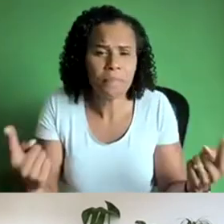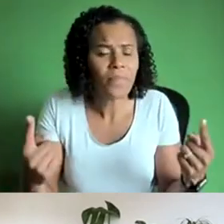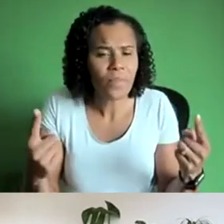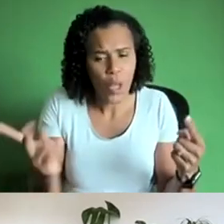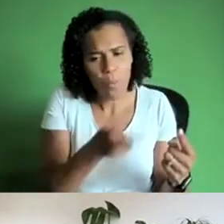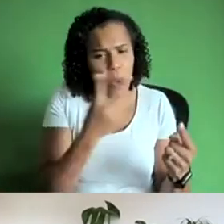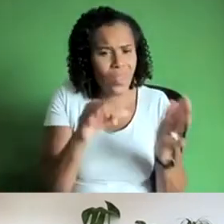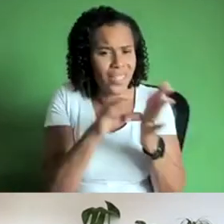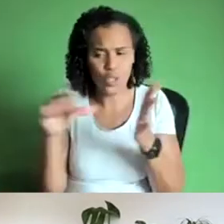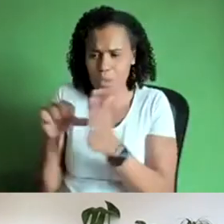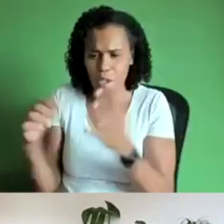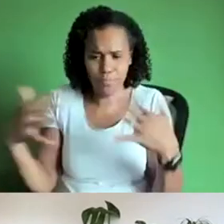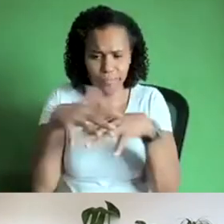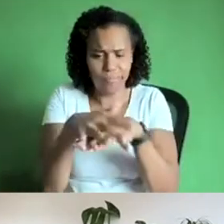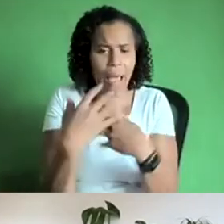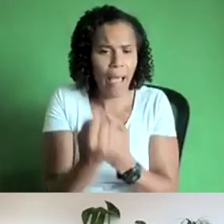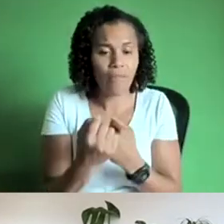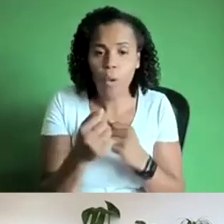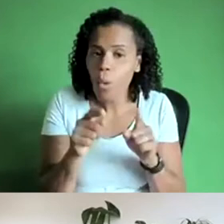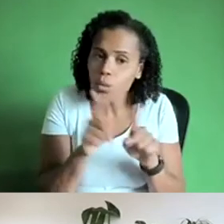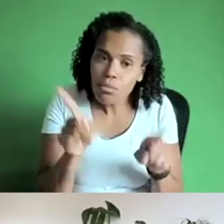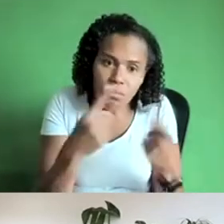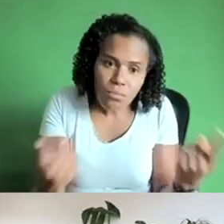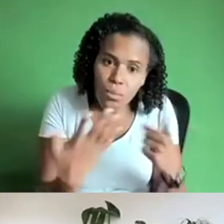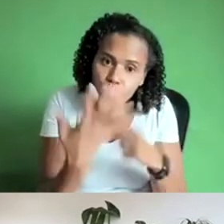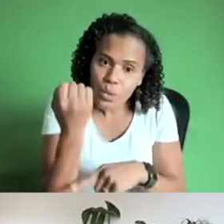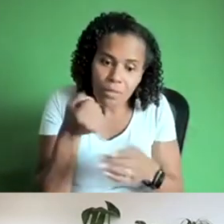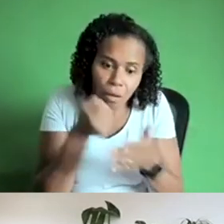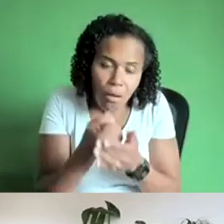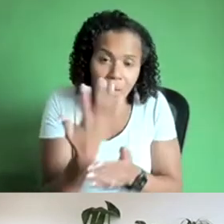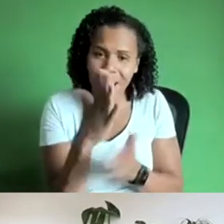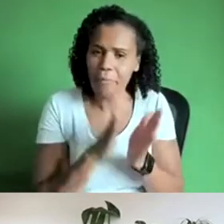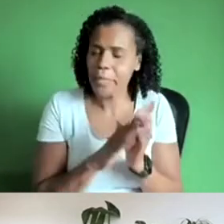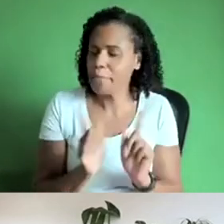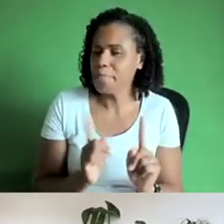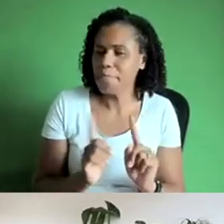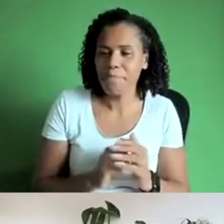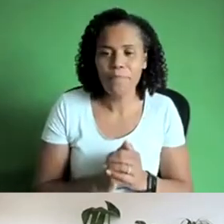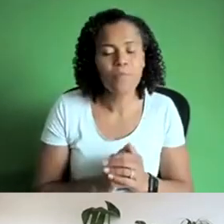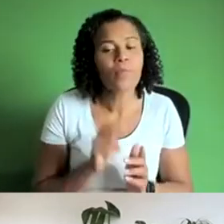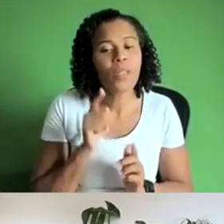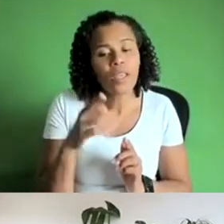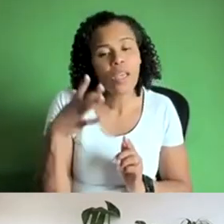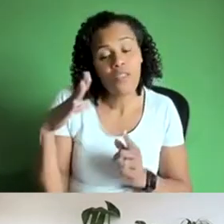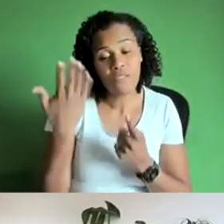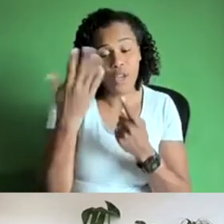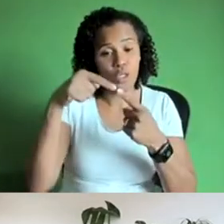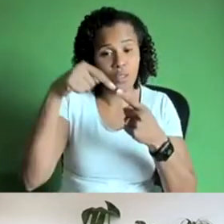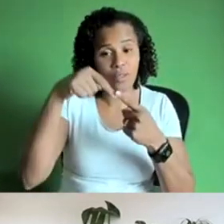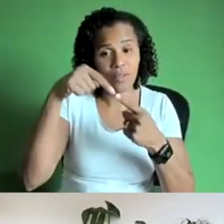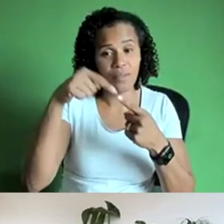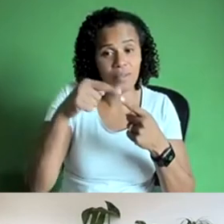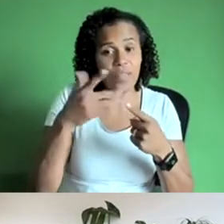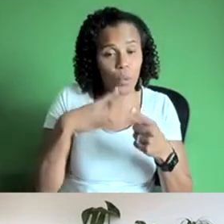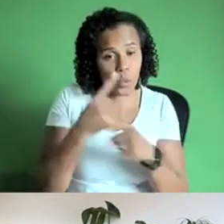and obviously can't do it in five minutes but i would like to talk mainly uh for the first question about the importance